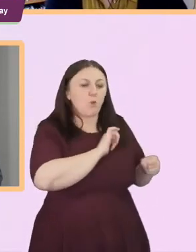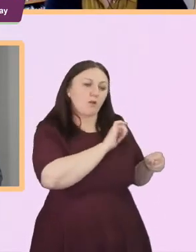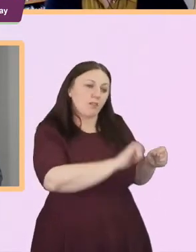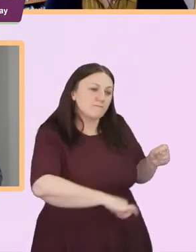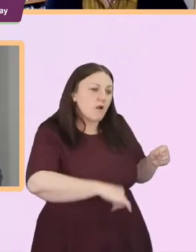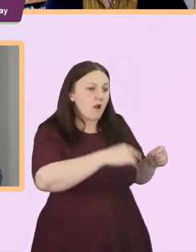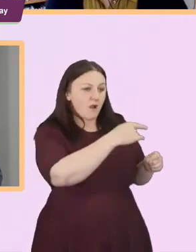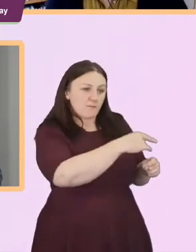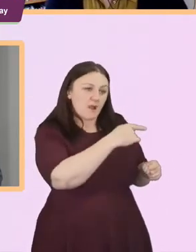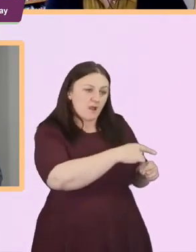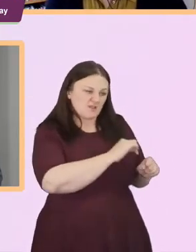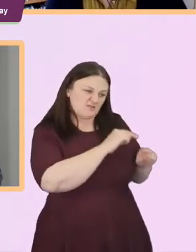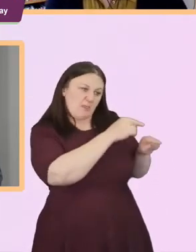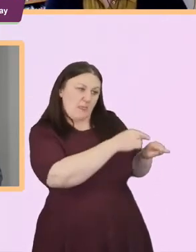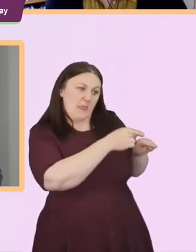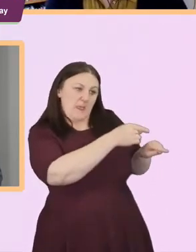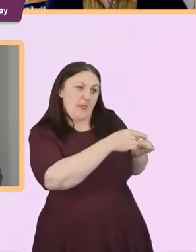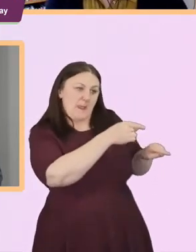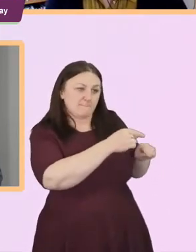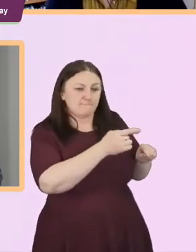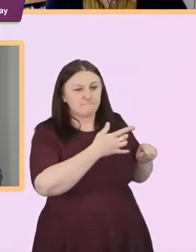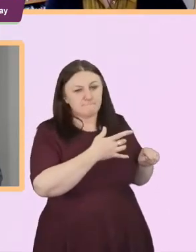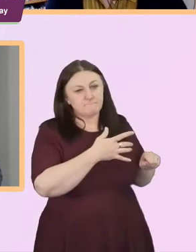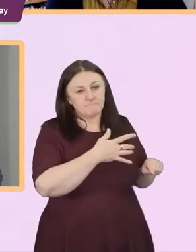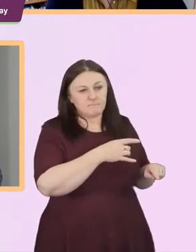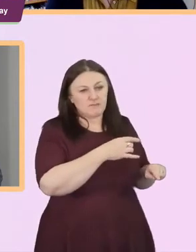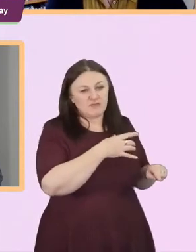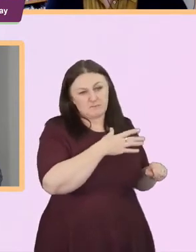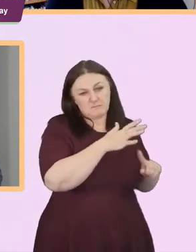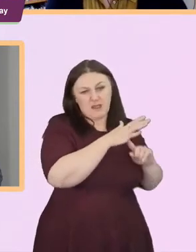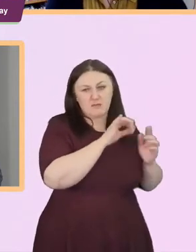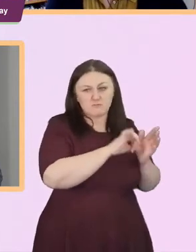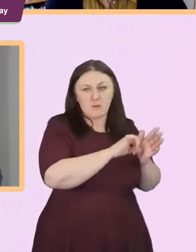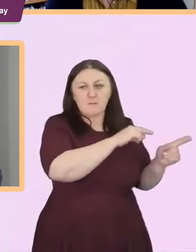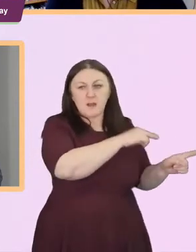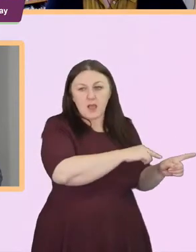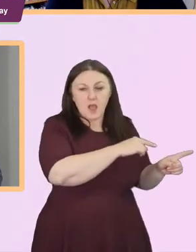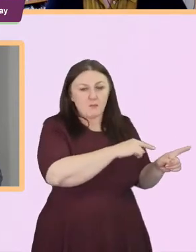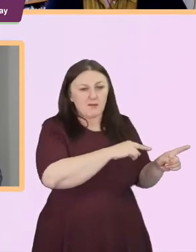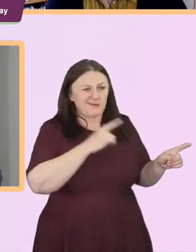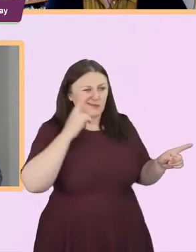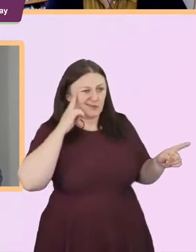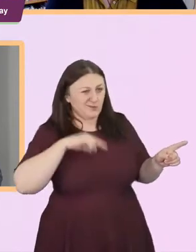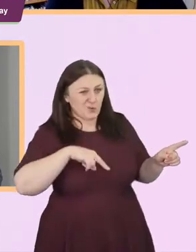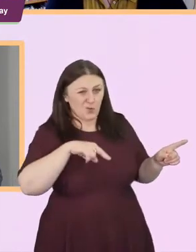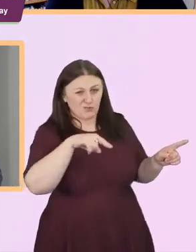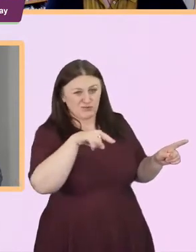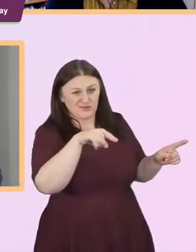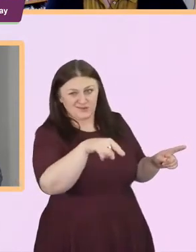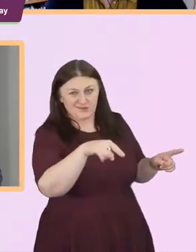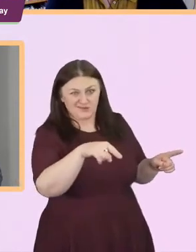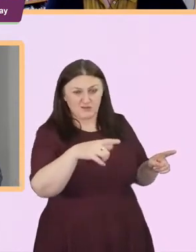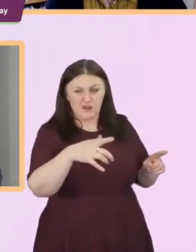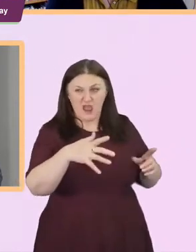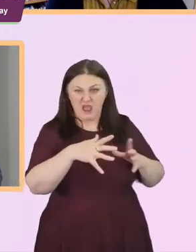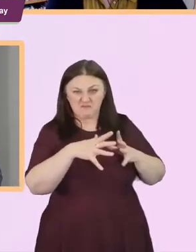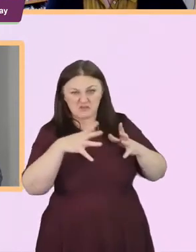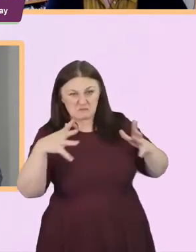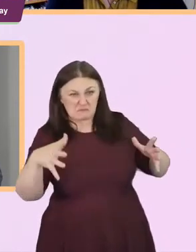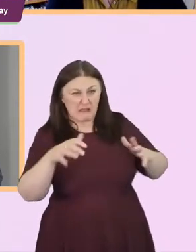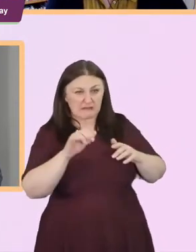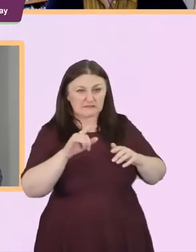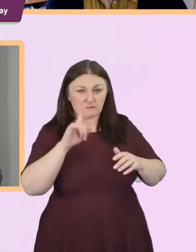as if they're the ones who are the main problem um and kind of ignoring the fact that you've got a massive oil oil palm